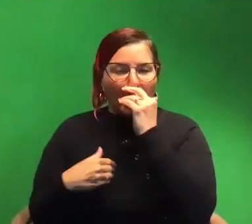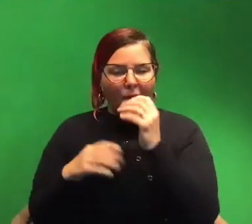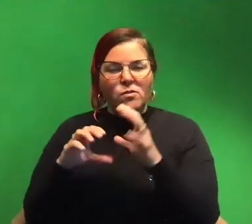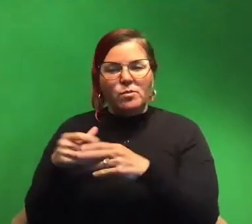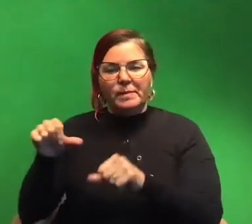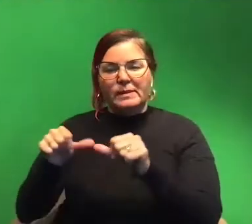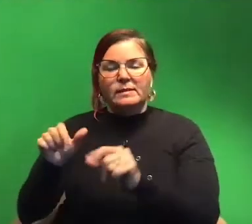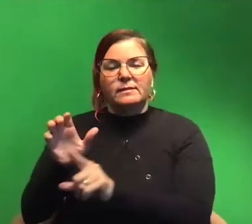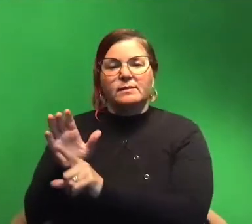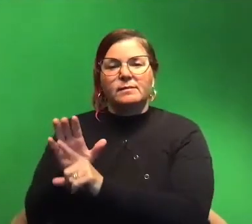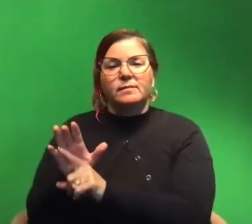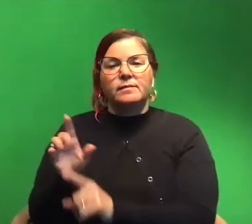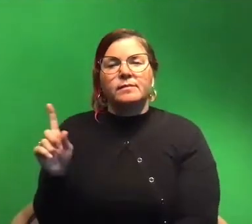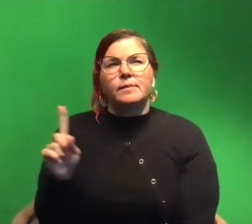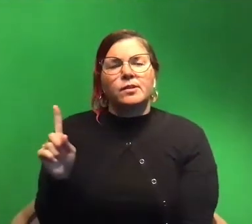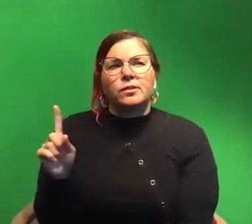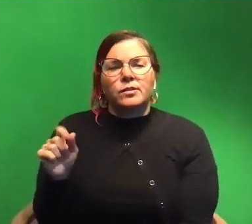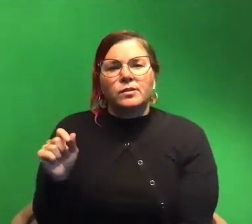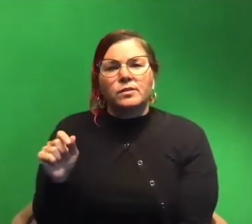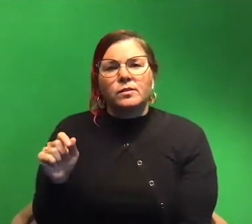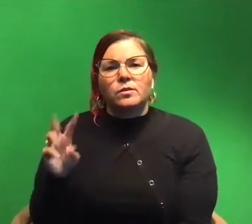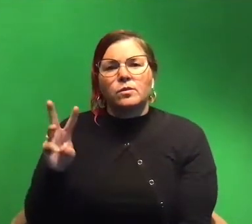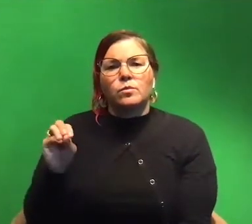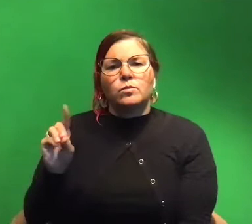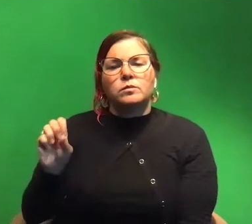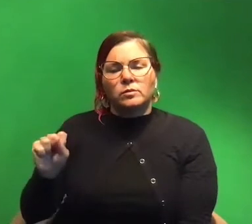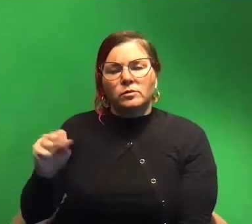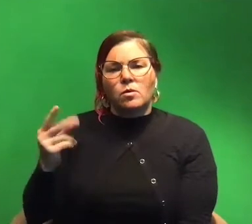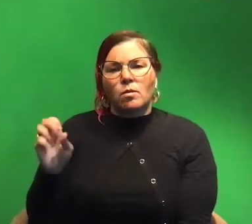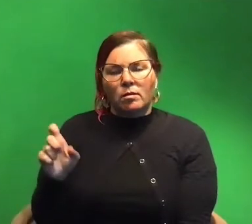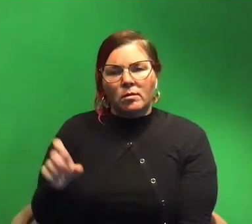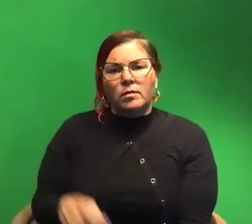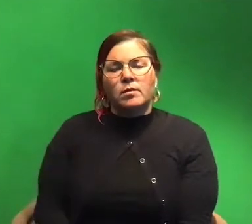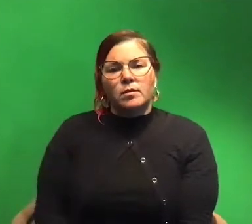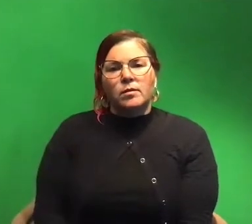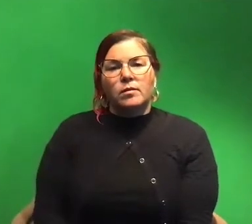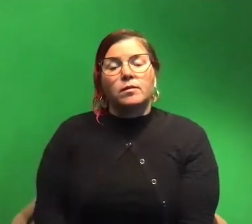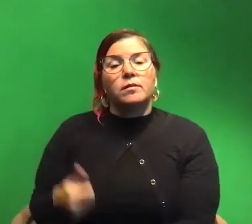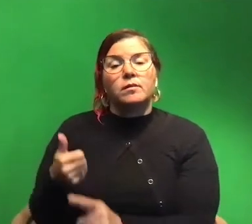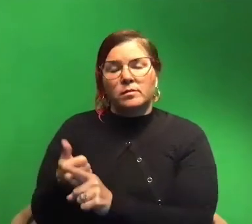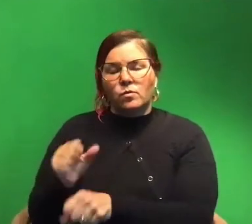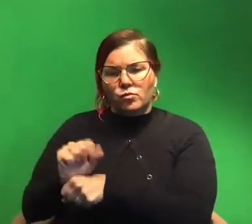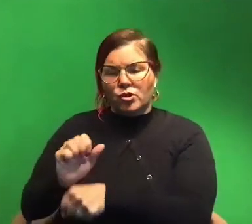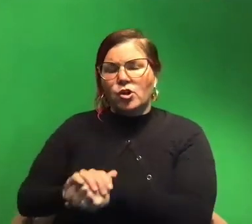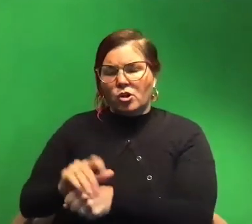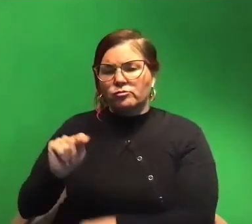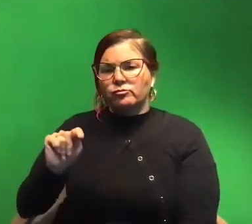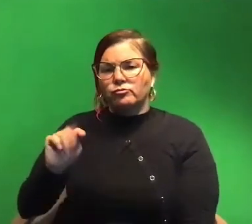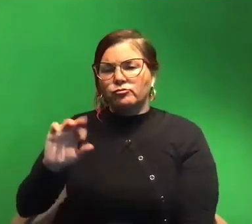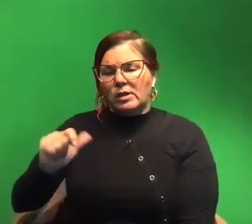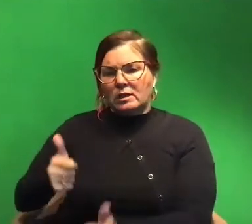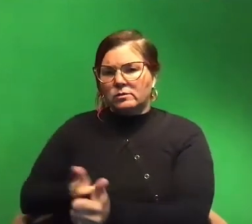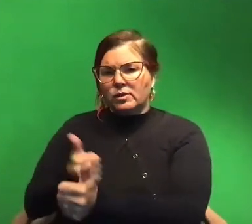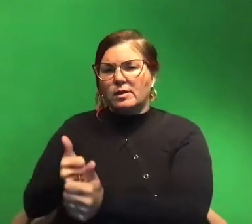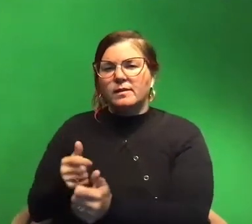up at um woods hole um who is working on tracking them and they've developed a